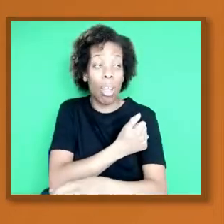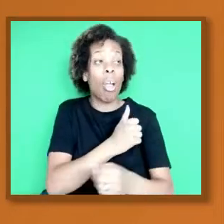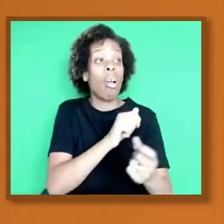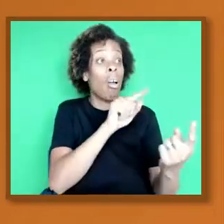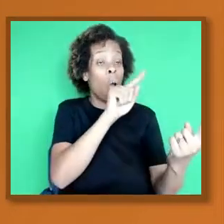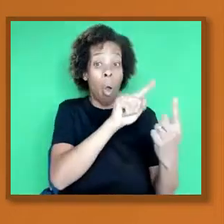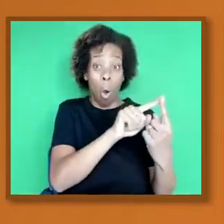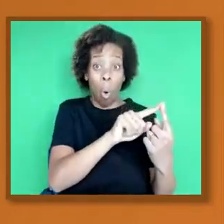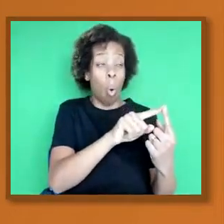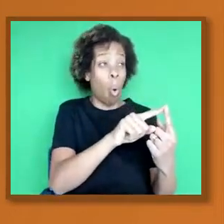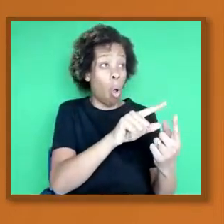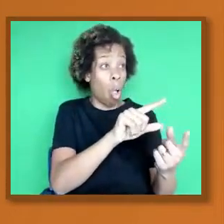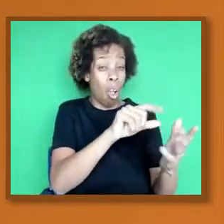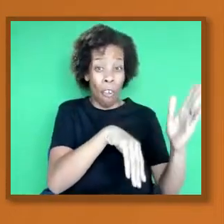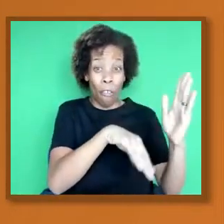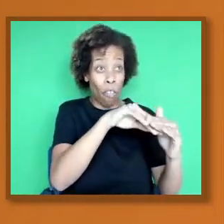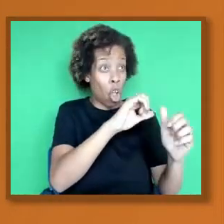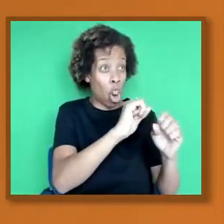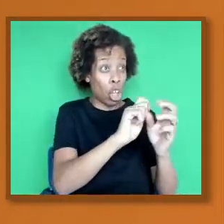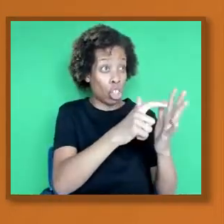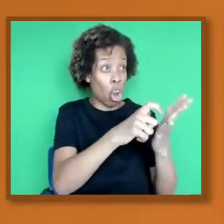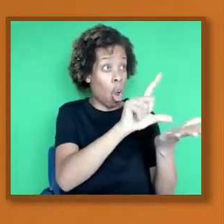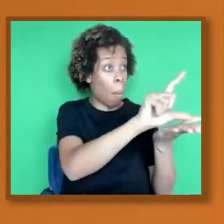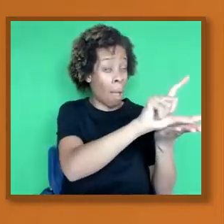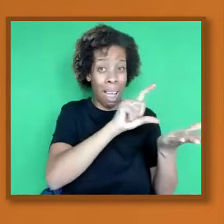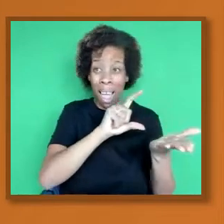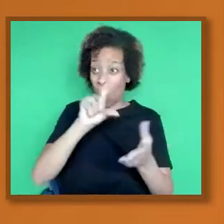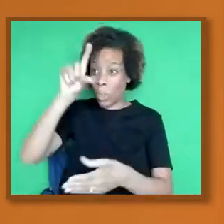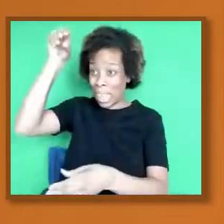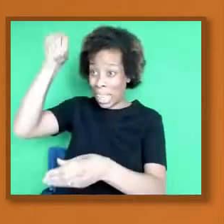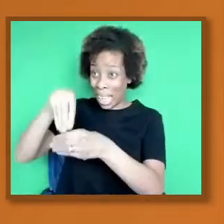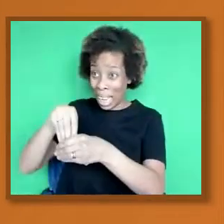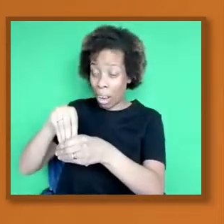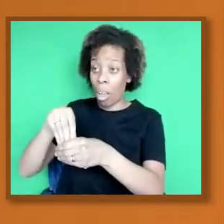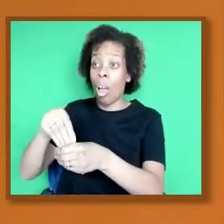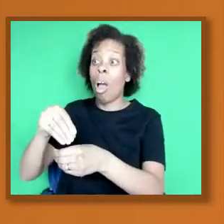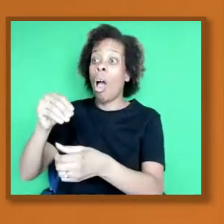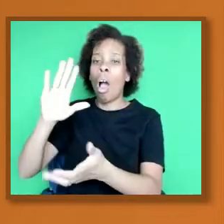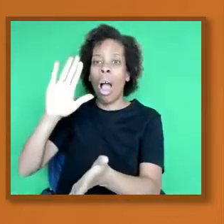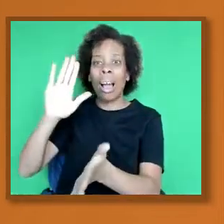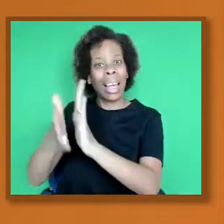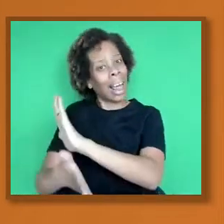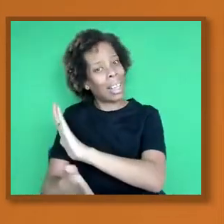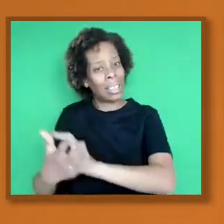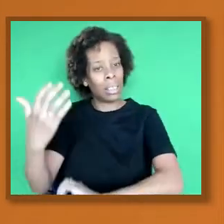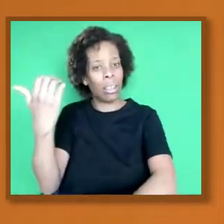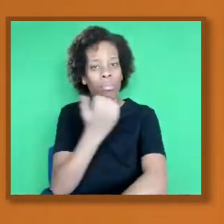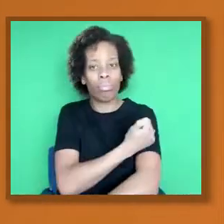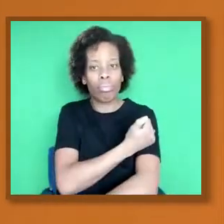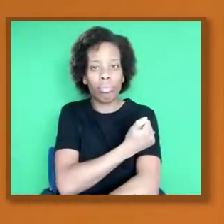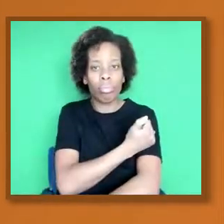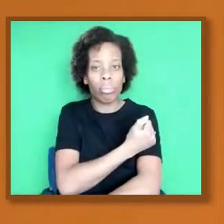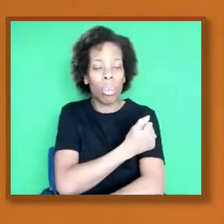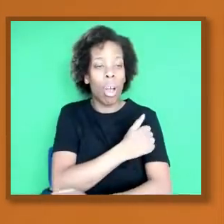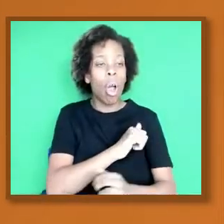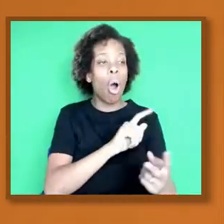could do is use the germ itself, but you grow it in a way so it doesn't cause disease. It's the term attenuated.